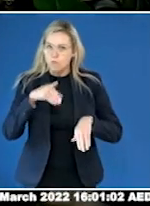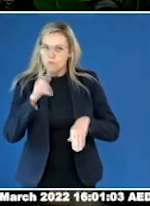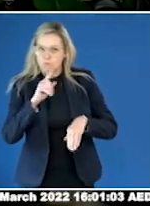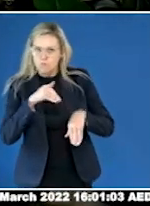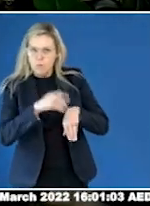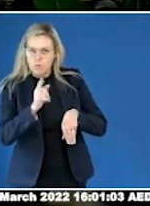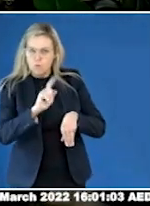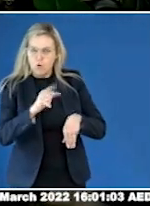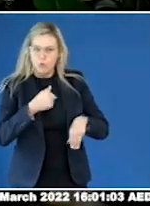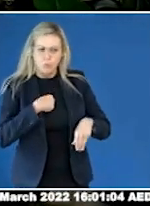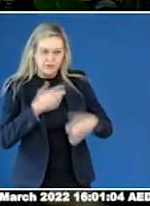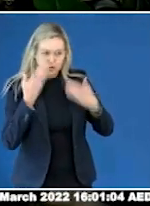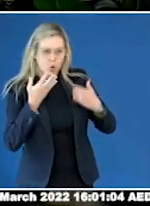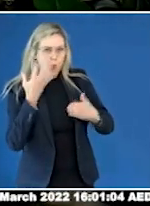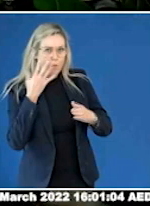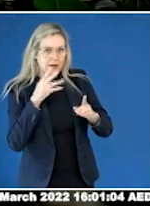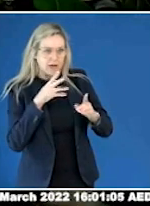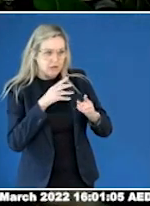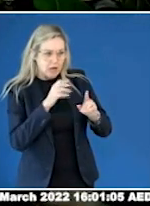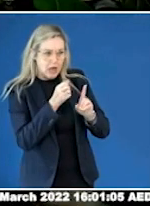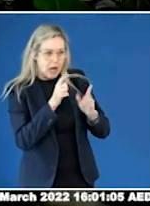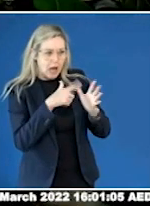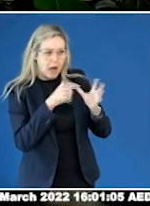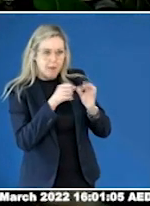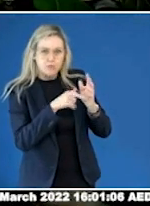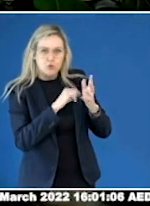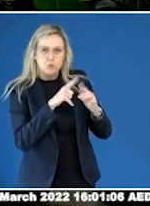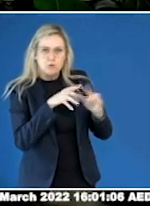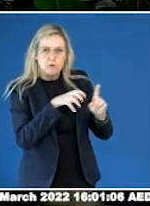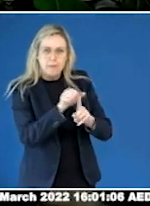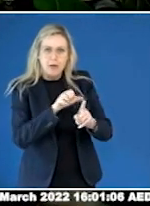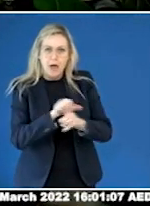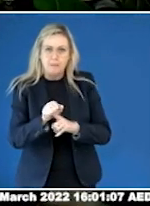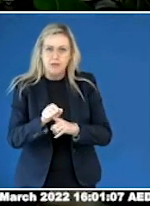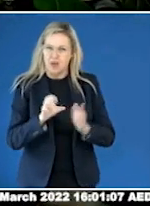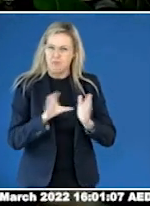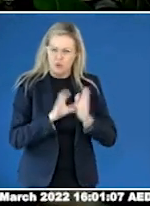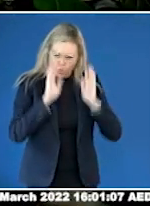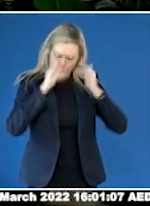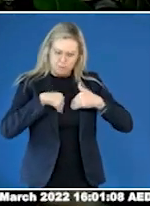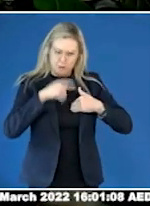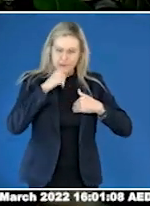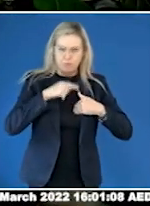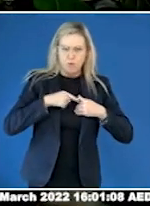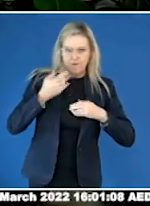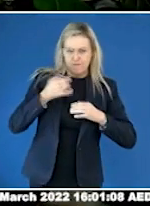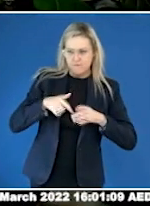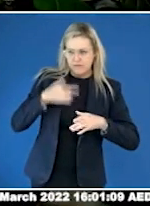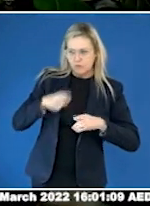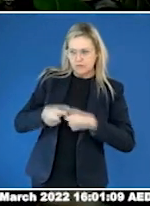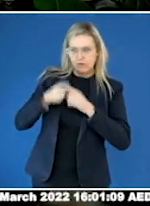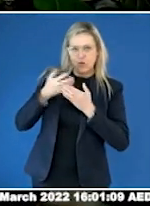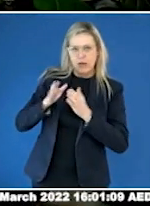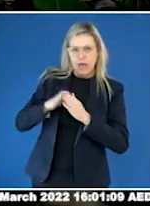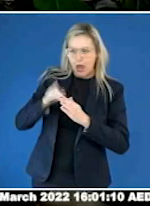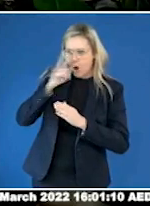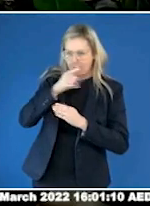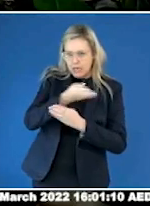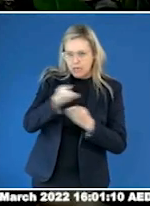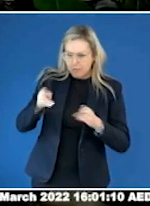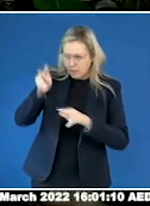experience difficulty reading people's intentions. We have communication differences, which put us at a disadvantage.